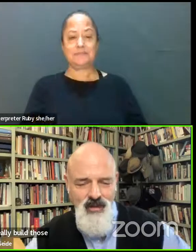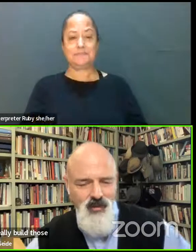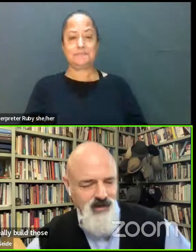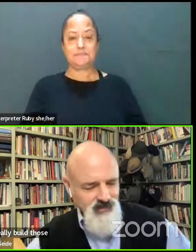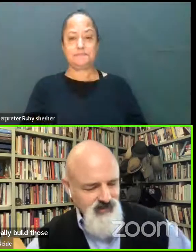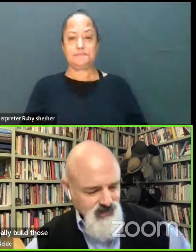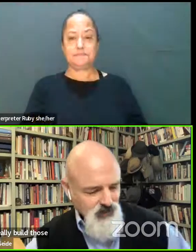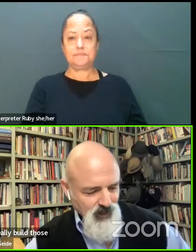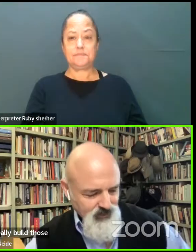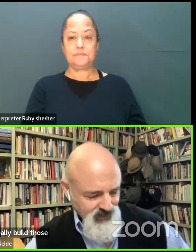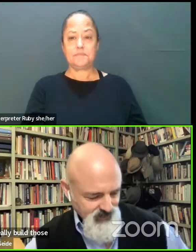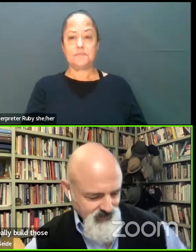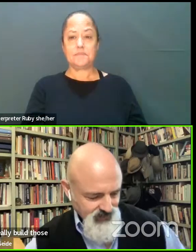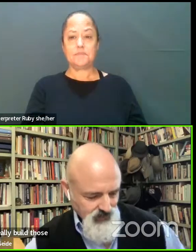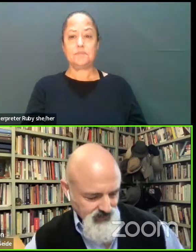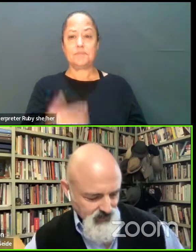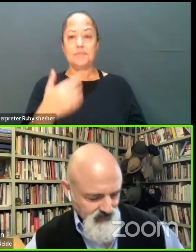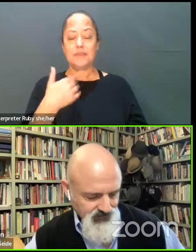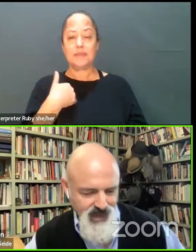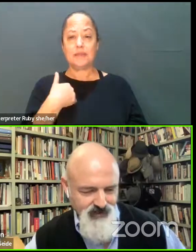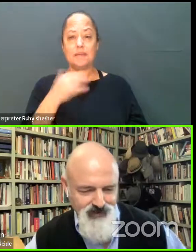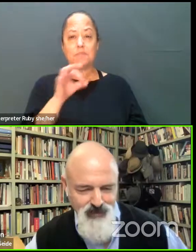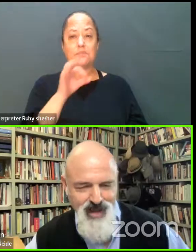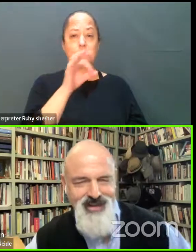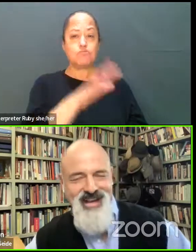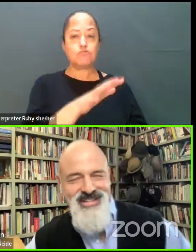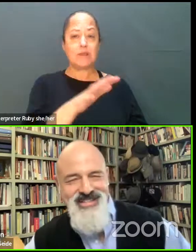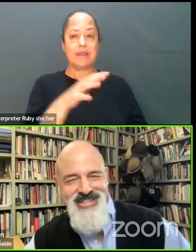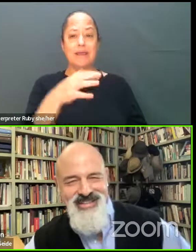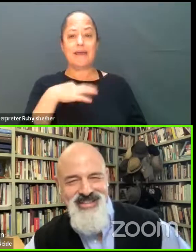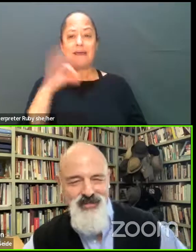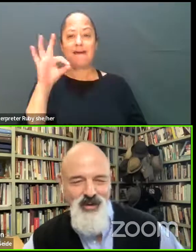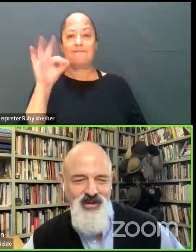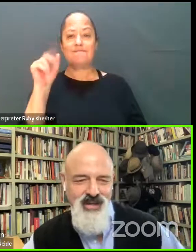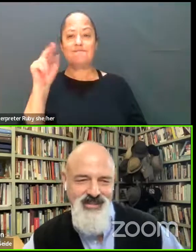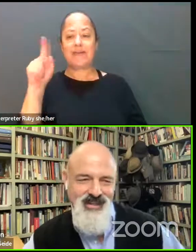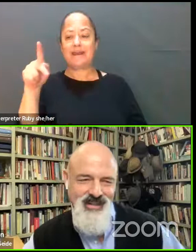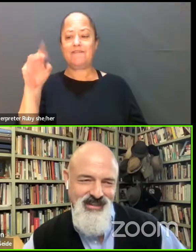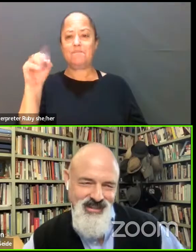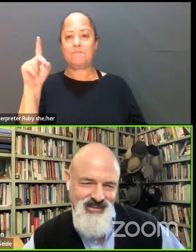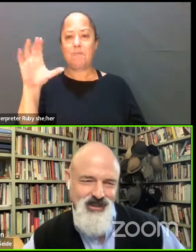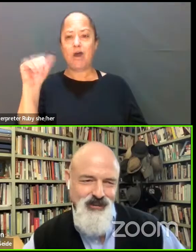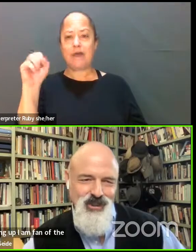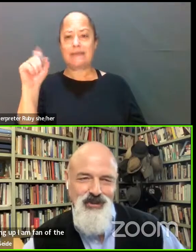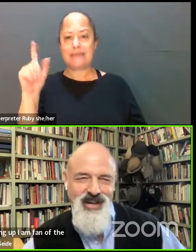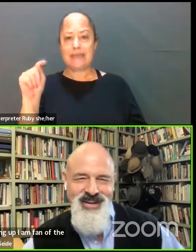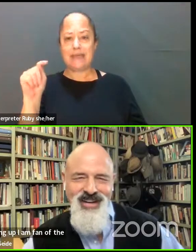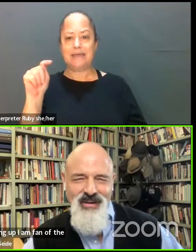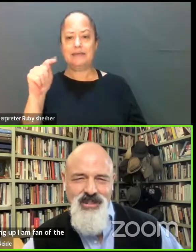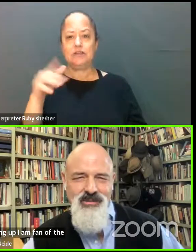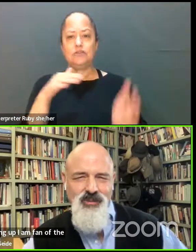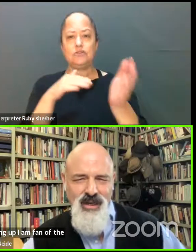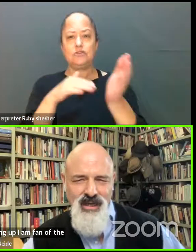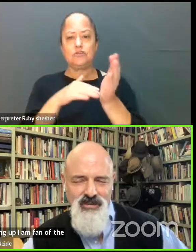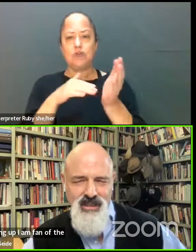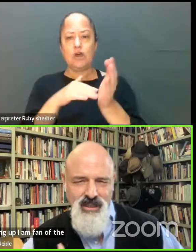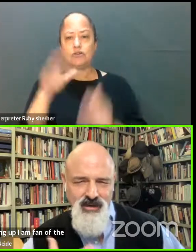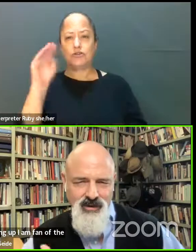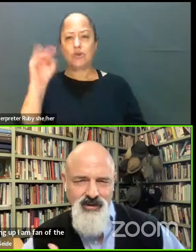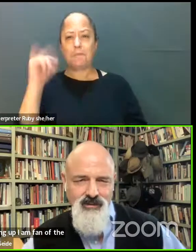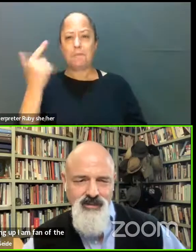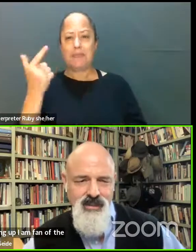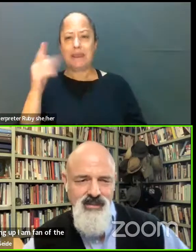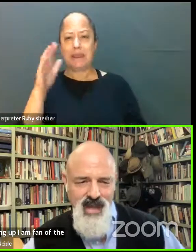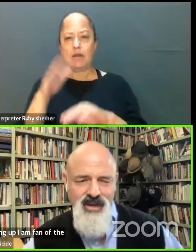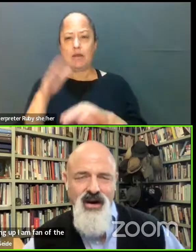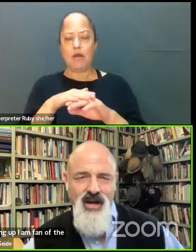I want to just bring up that I'm a fan of the podcast. And when you had Dr. Virginia Ming on, it was really interesting to